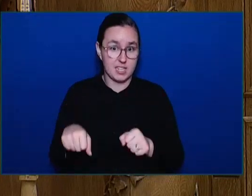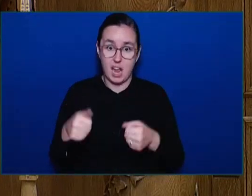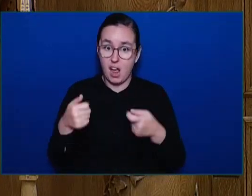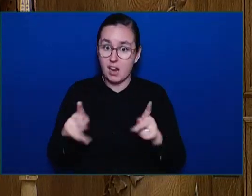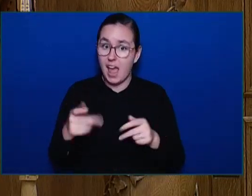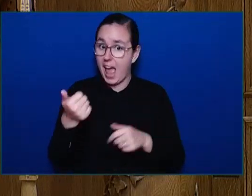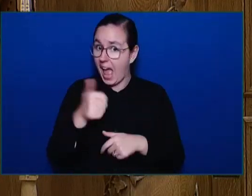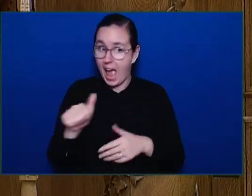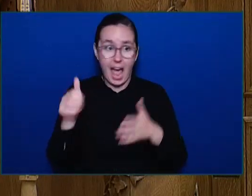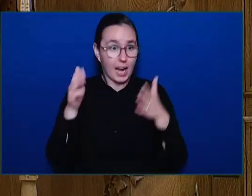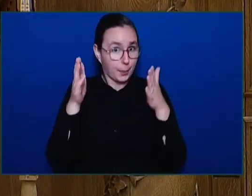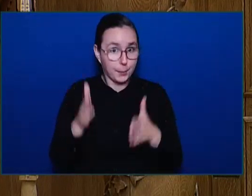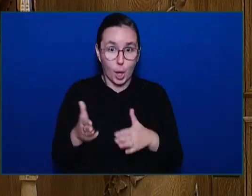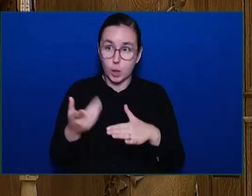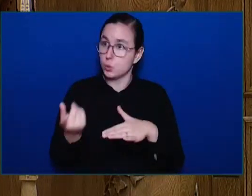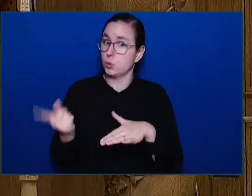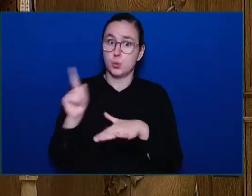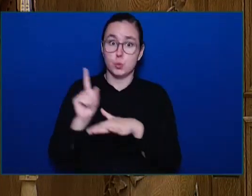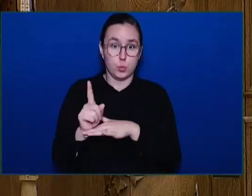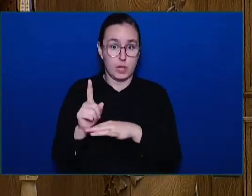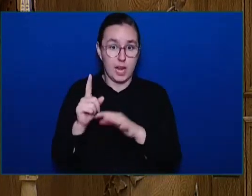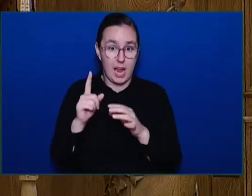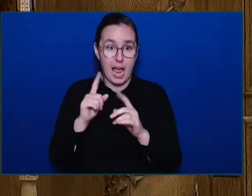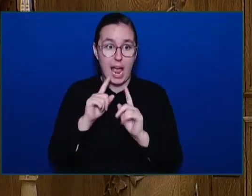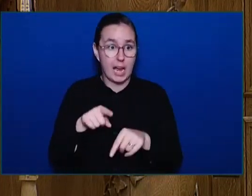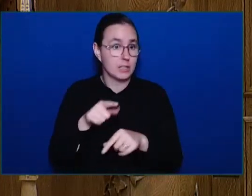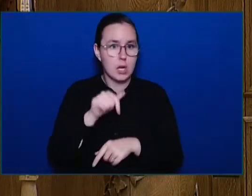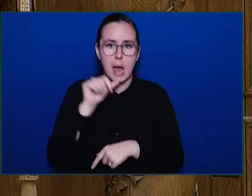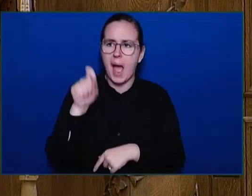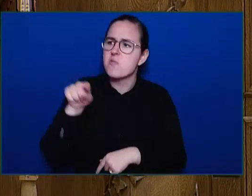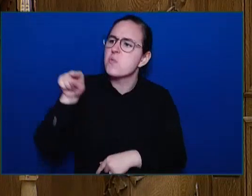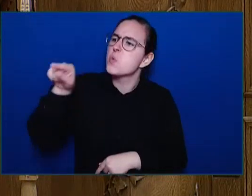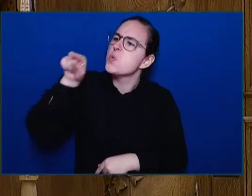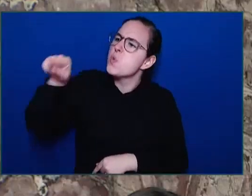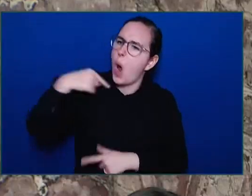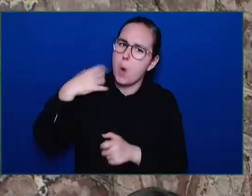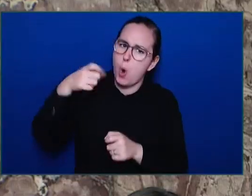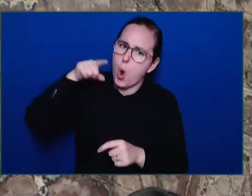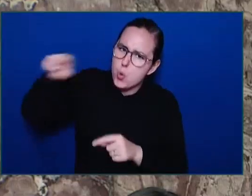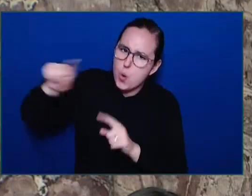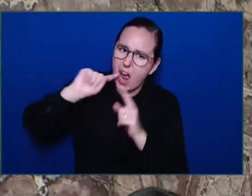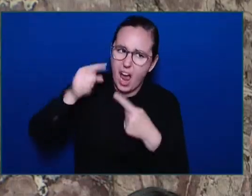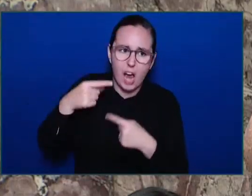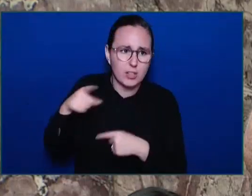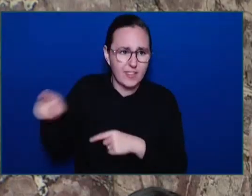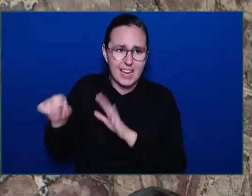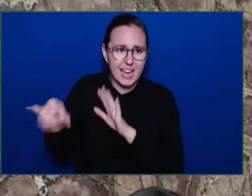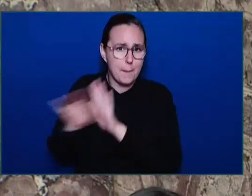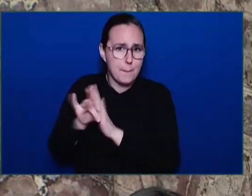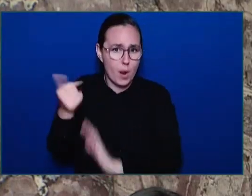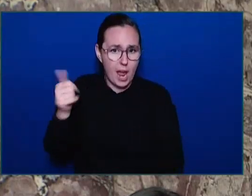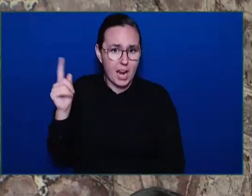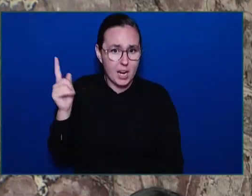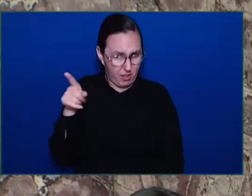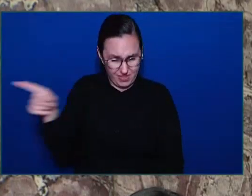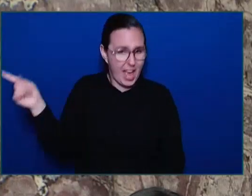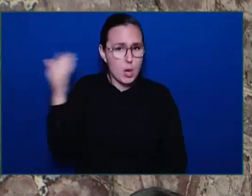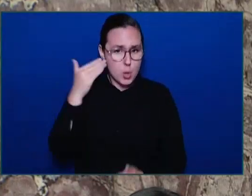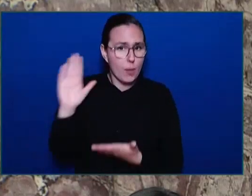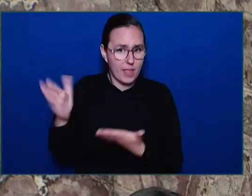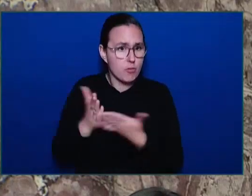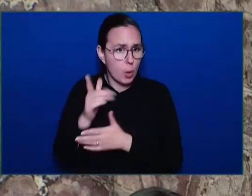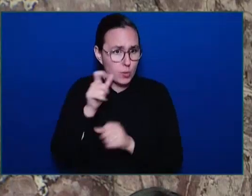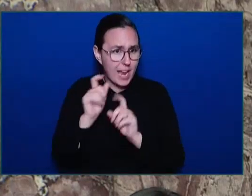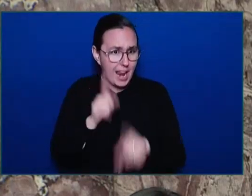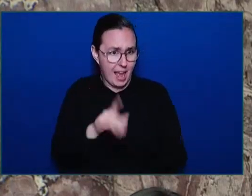Non Deputy Premier. Hon. Speaker, I will point out to my colleague across the way